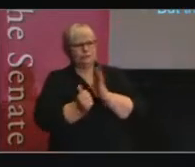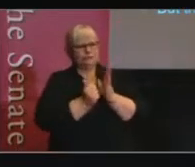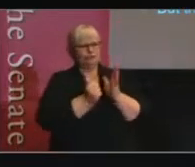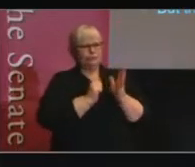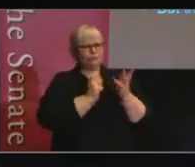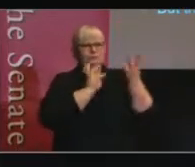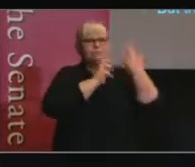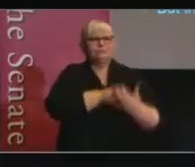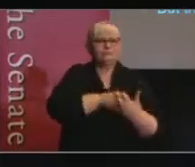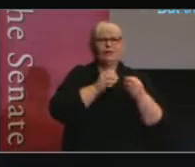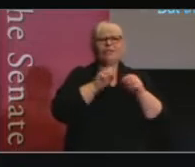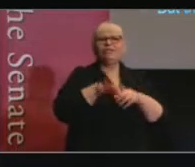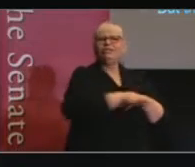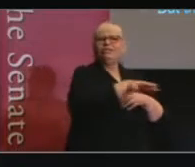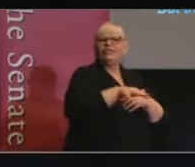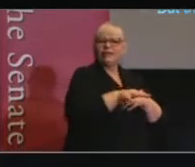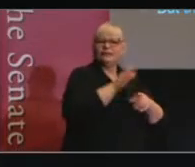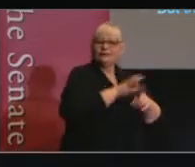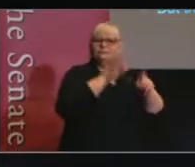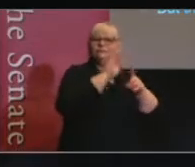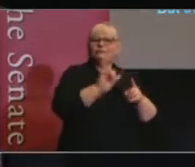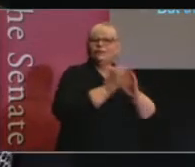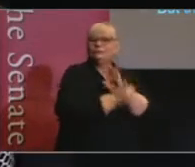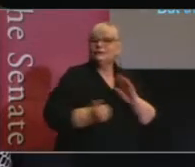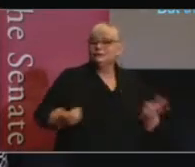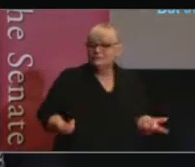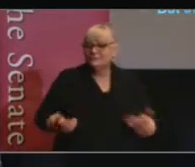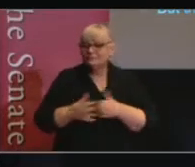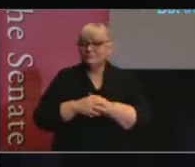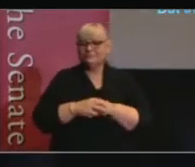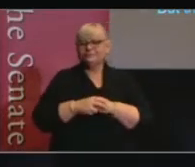help enhance the impact and role of parliamentary committees.